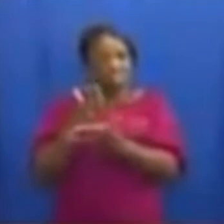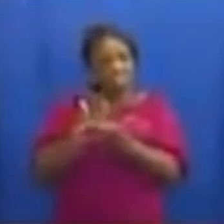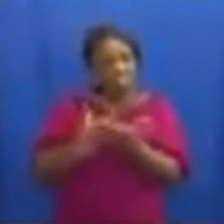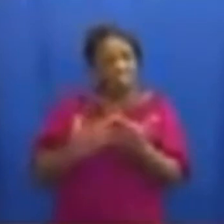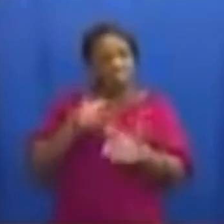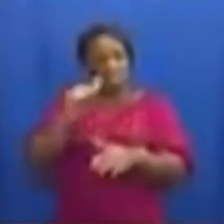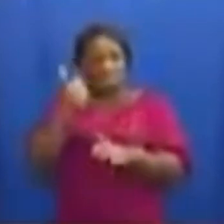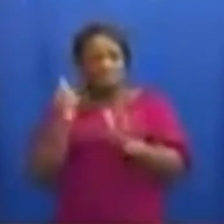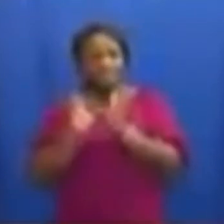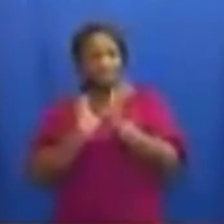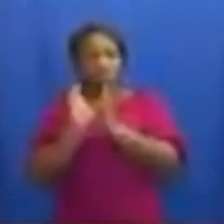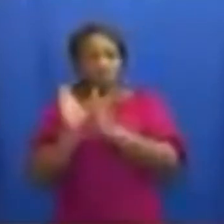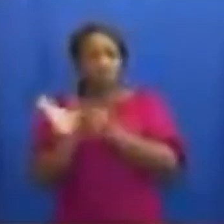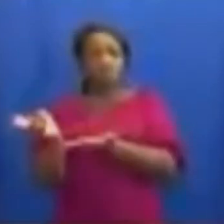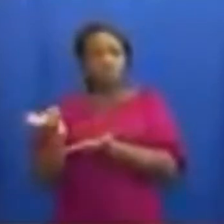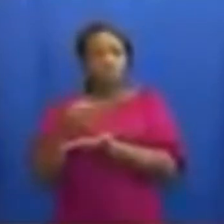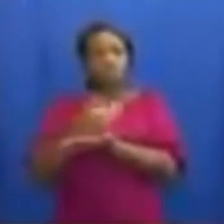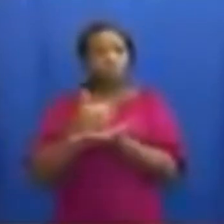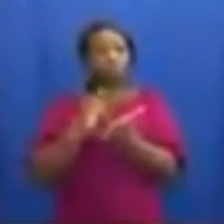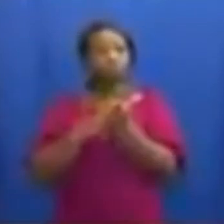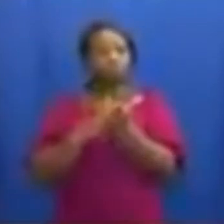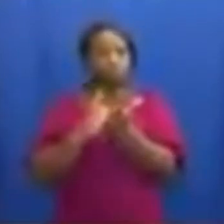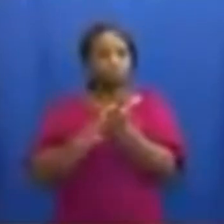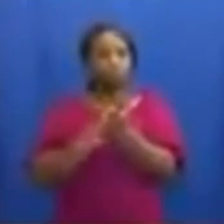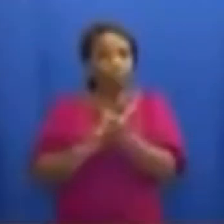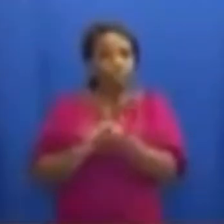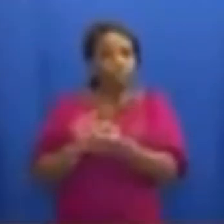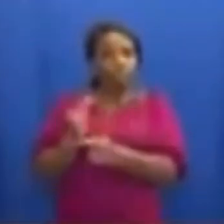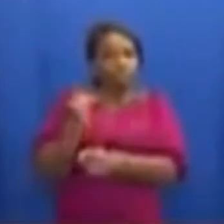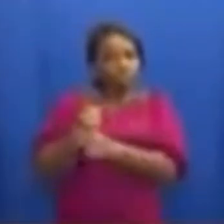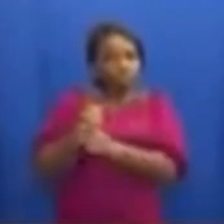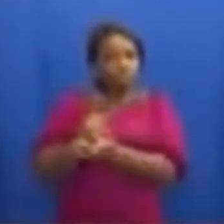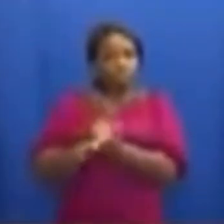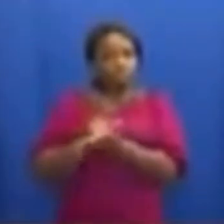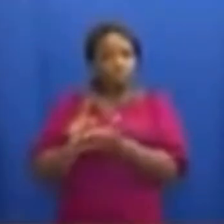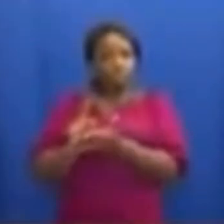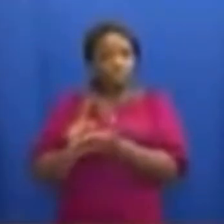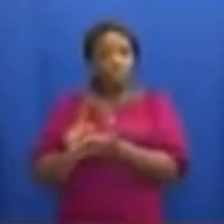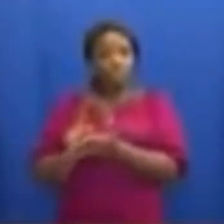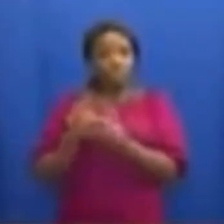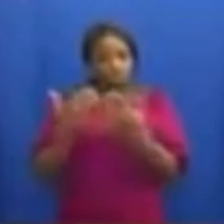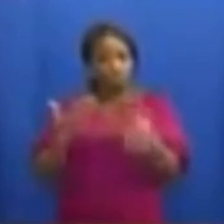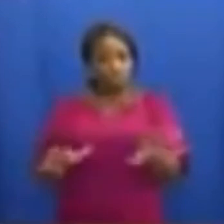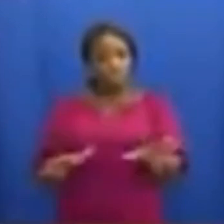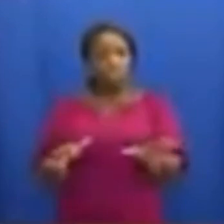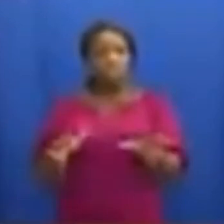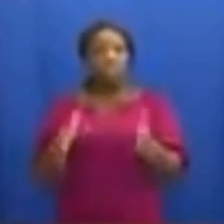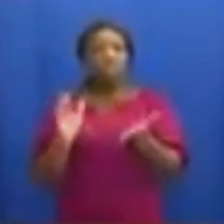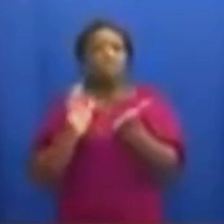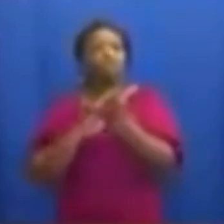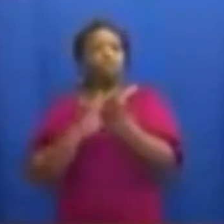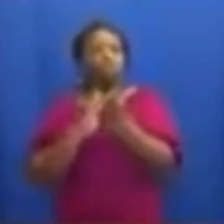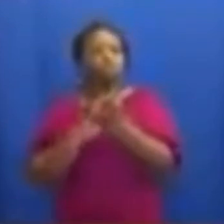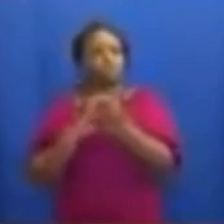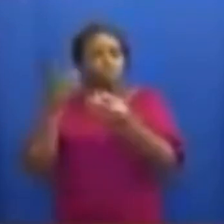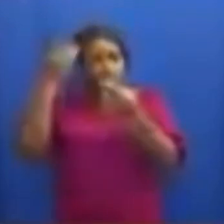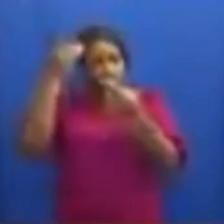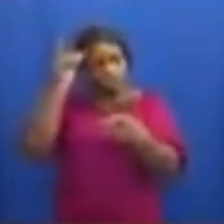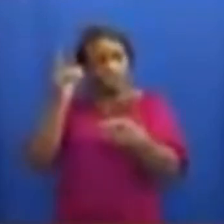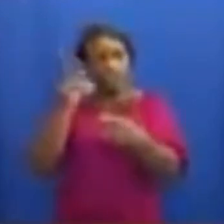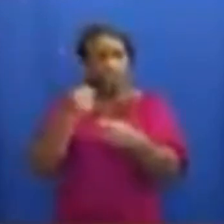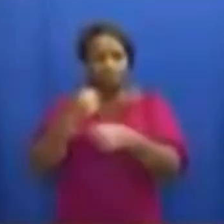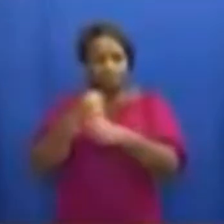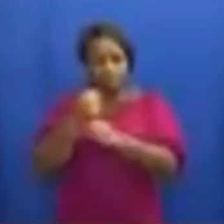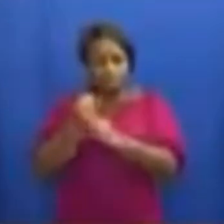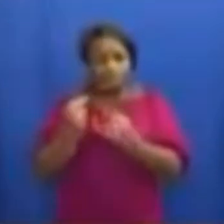other colleges returning to school almost a week ago to finish their academic year, the decision has been taken by